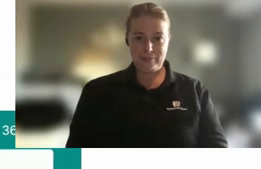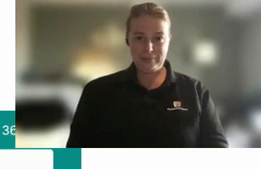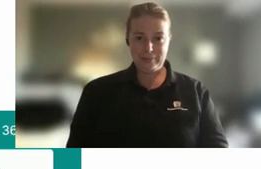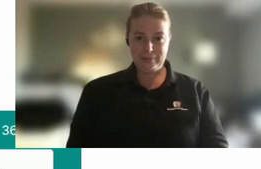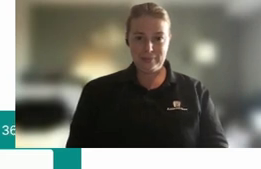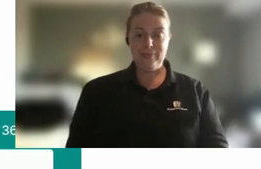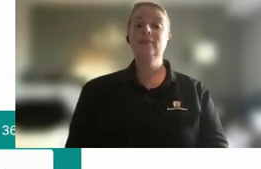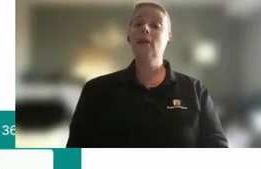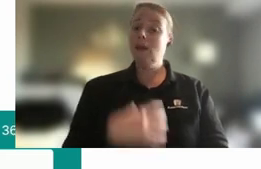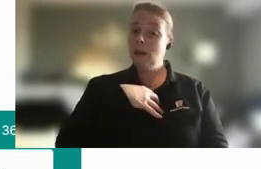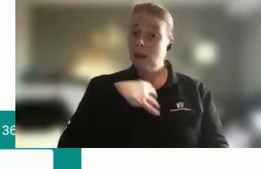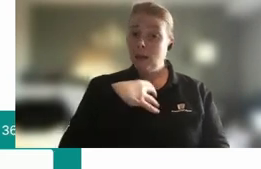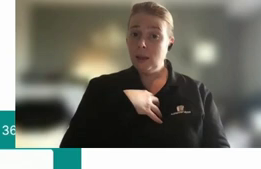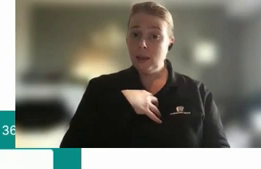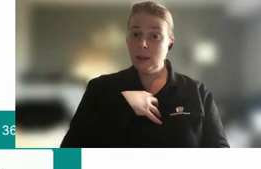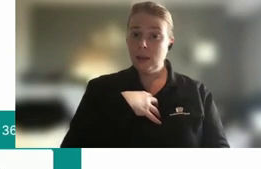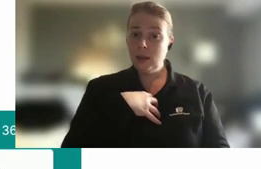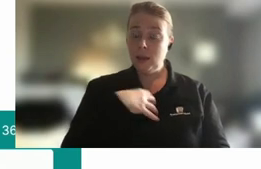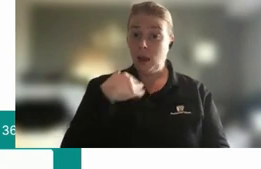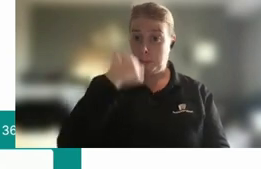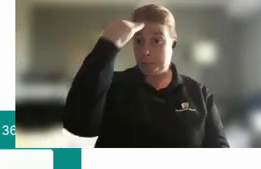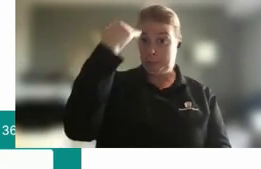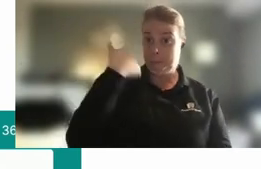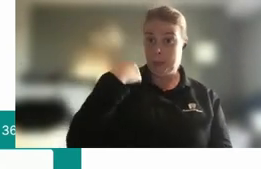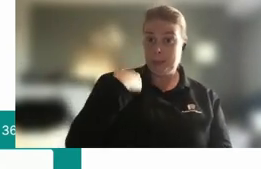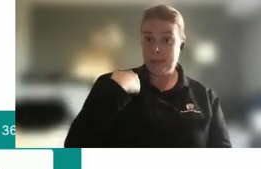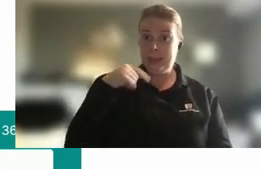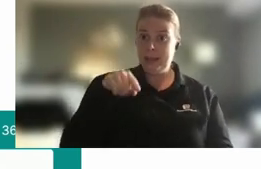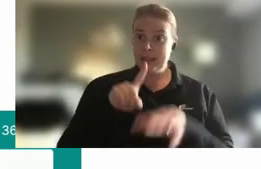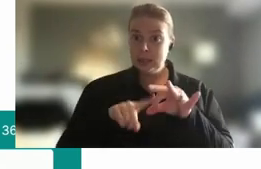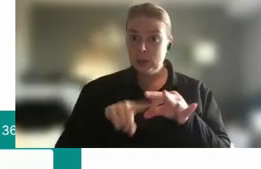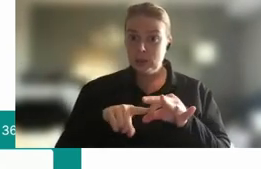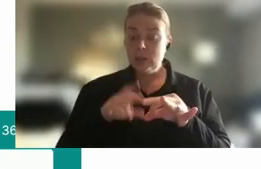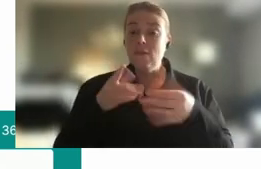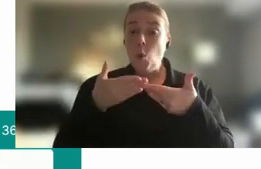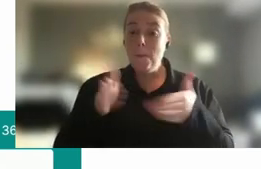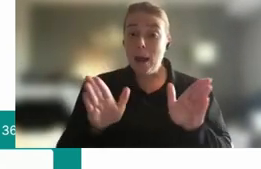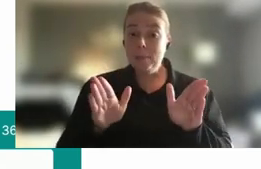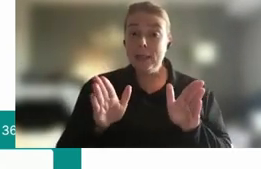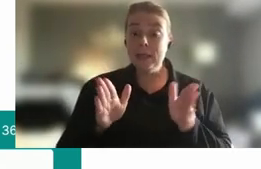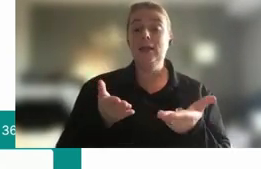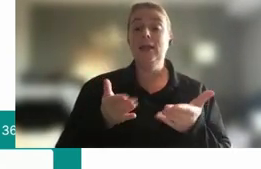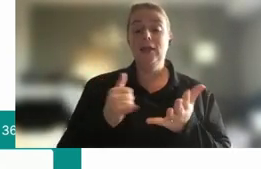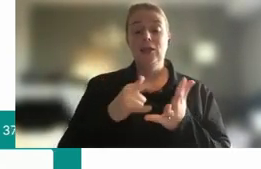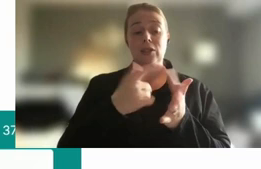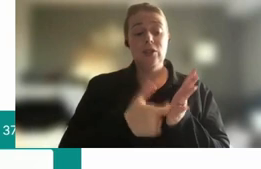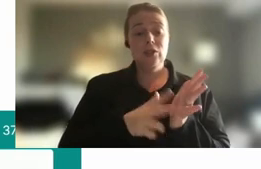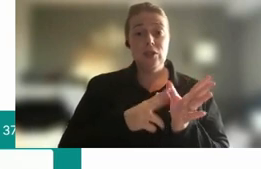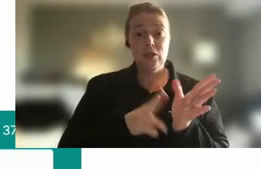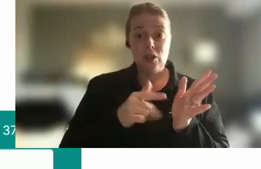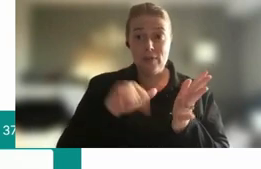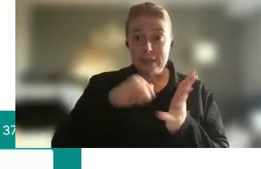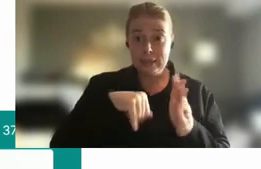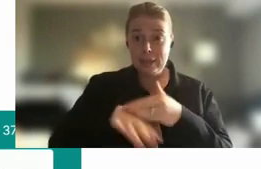Oh, and I'm just being reminded that this question is for public servants in Queensland. So what is the most common female